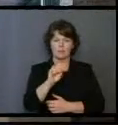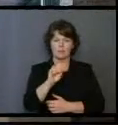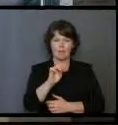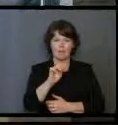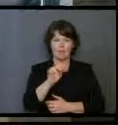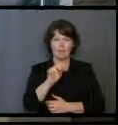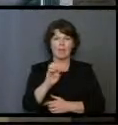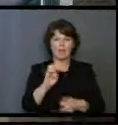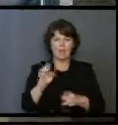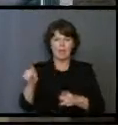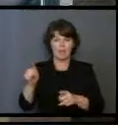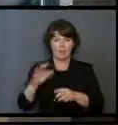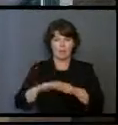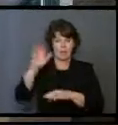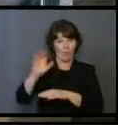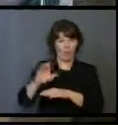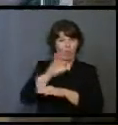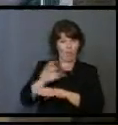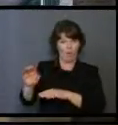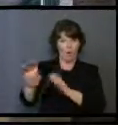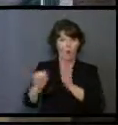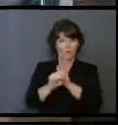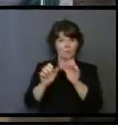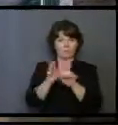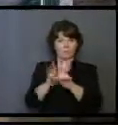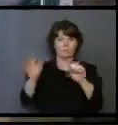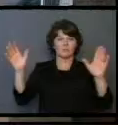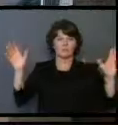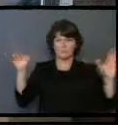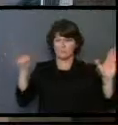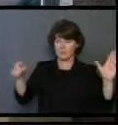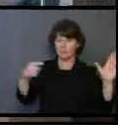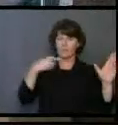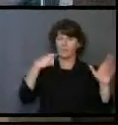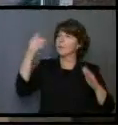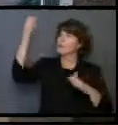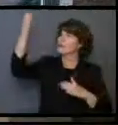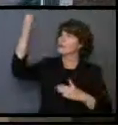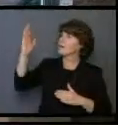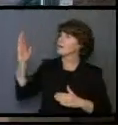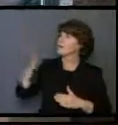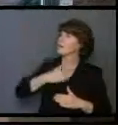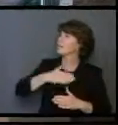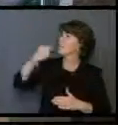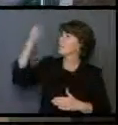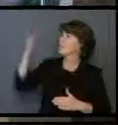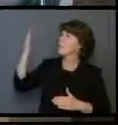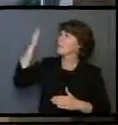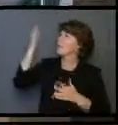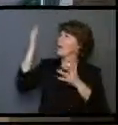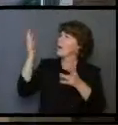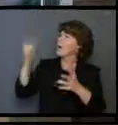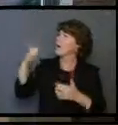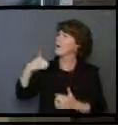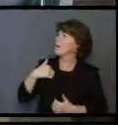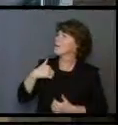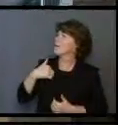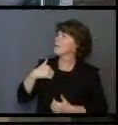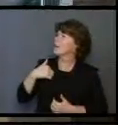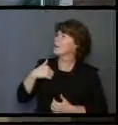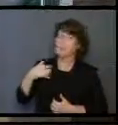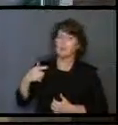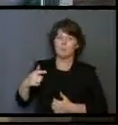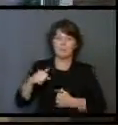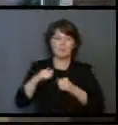for Mark, chapter 15, verse 34, when He said, My God, my God, why have you forsaken Me? Yet He